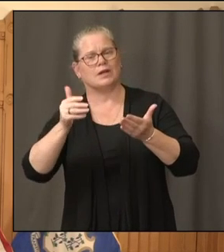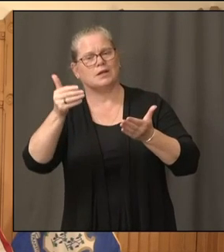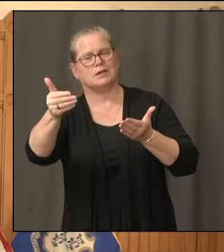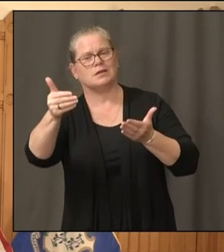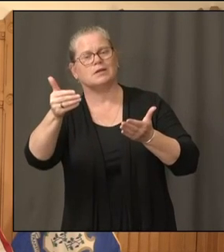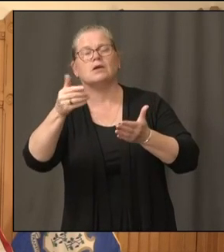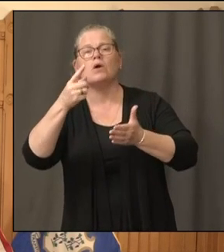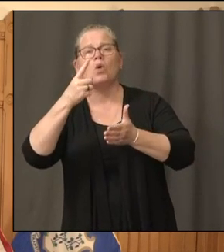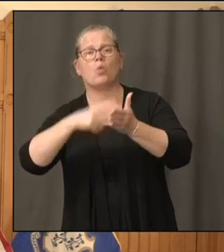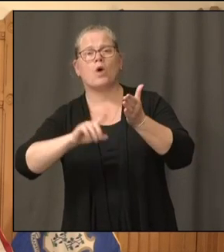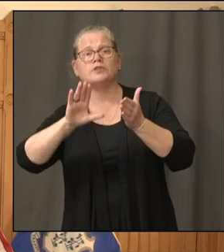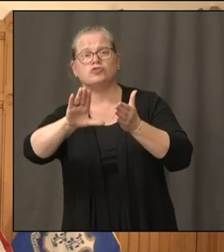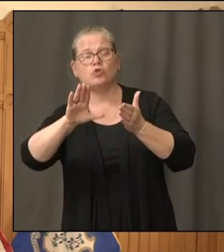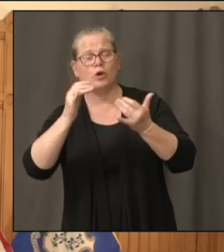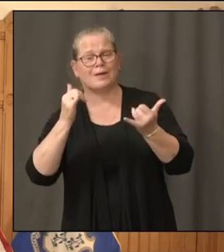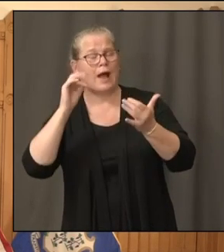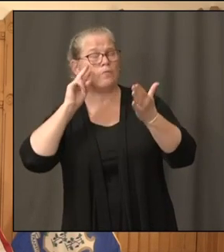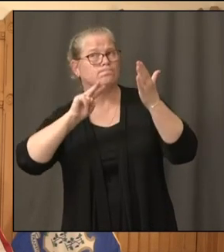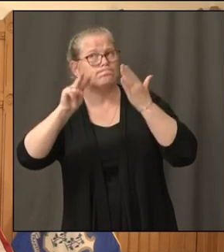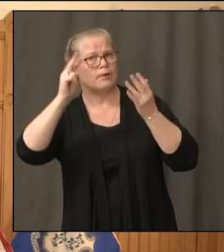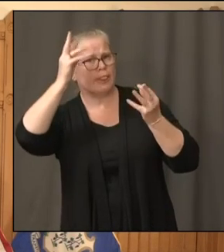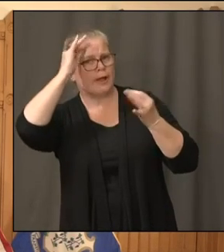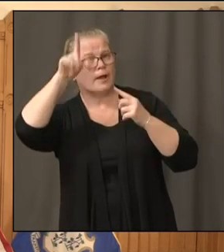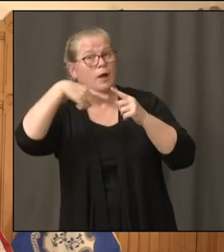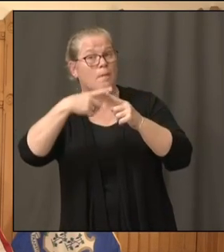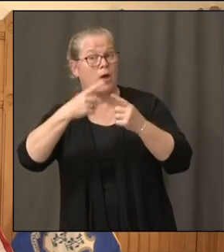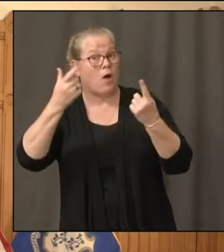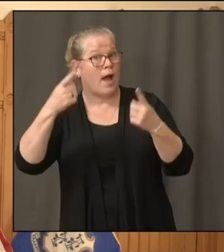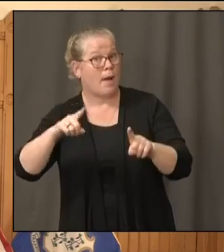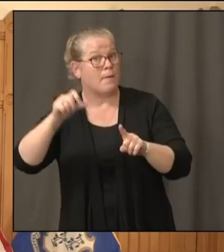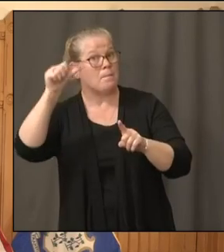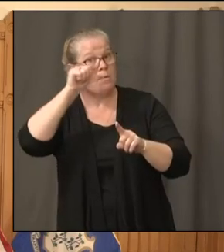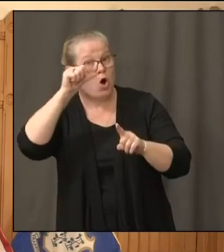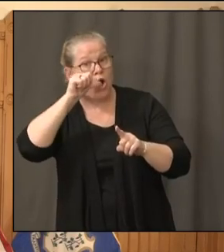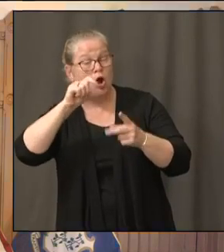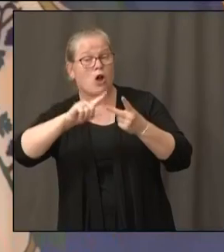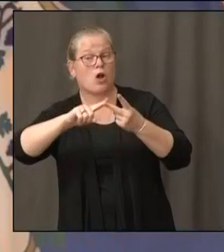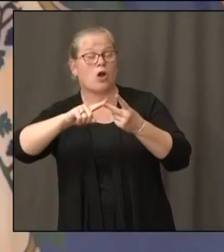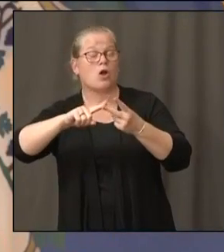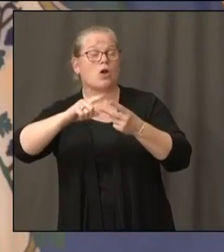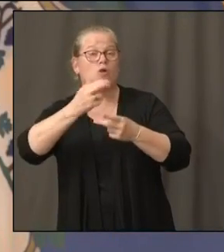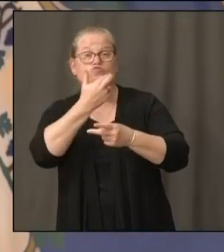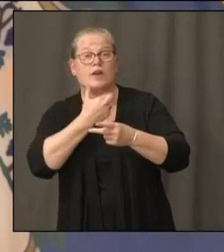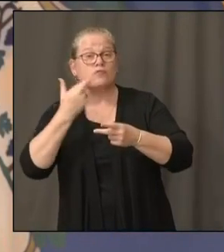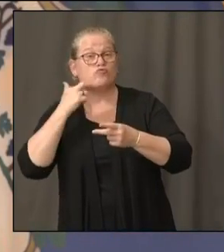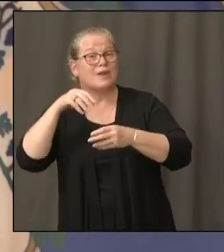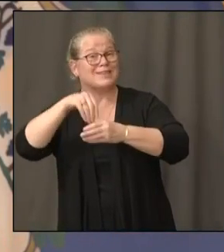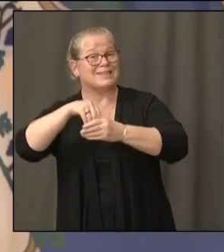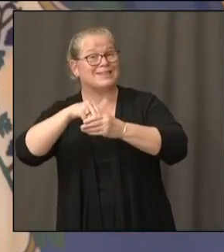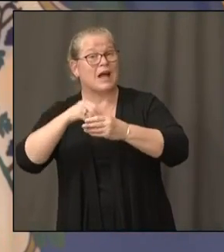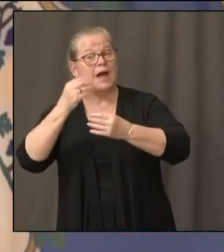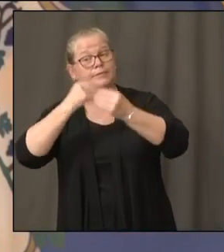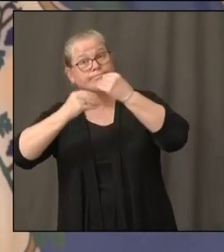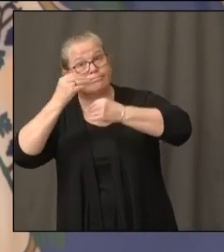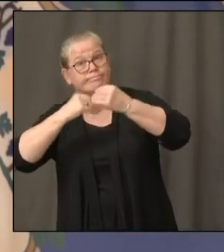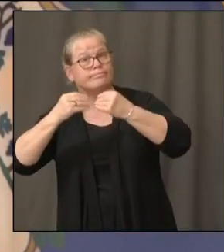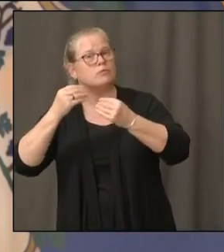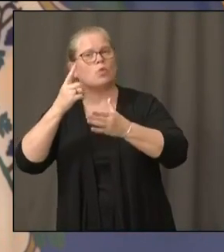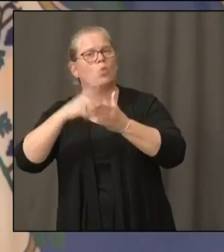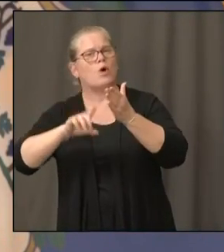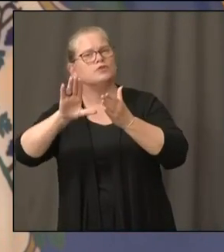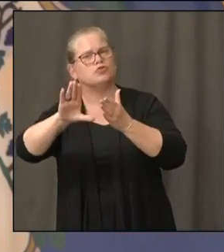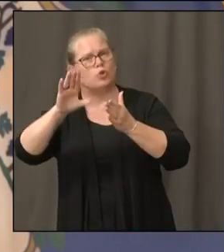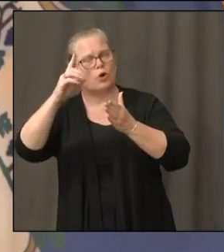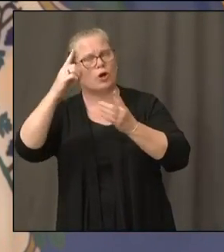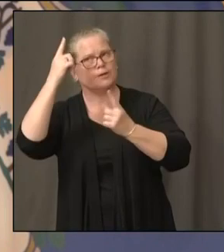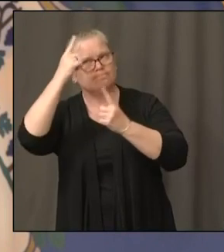about the bars, the inside dining and whatnot, a date for that yet? No, I think we'll probably give some guidance in early August